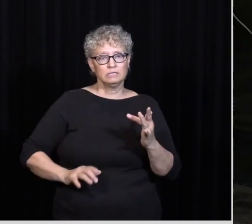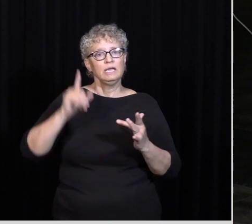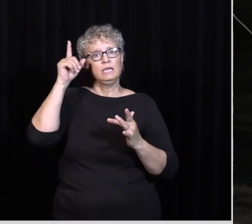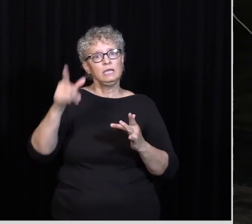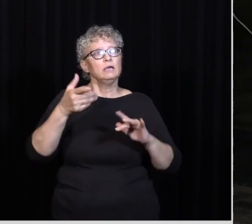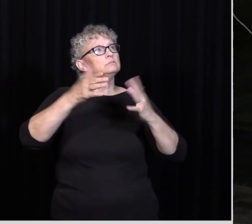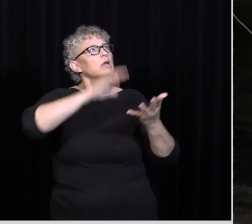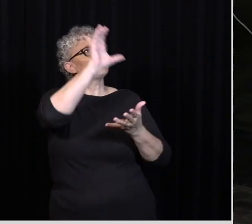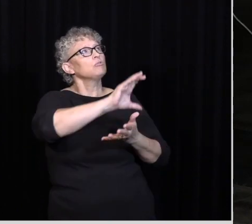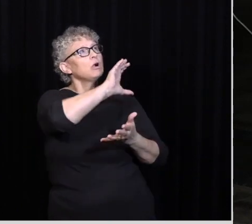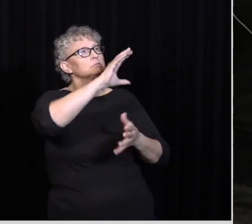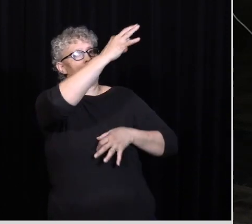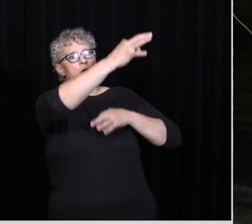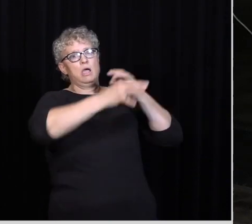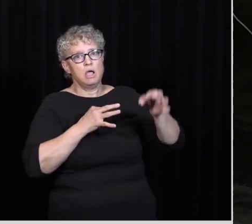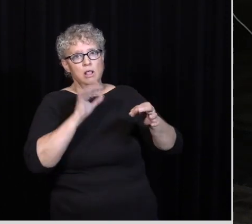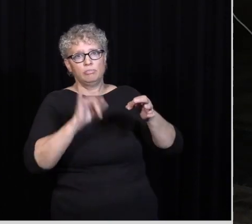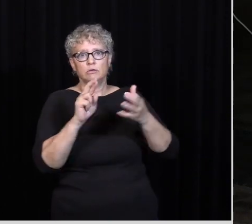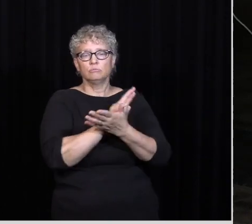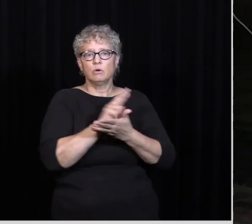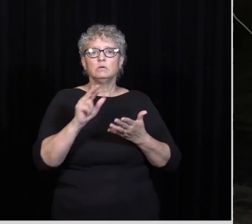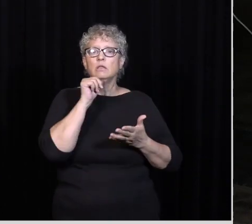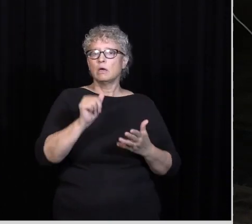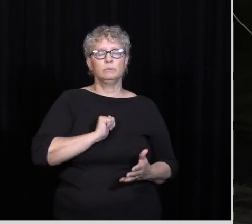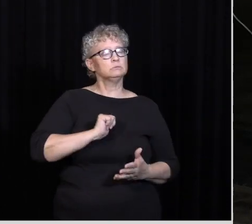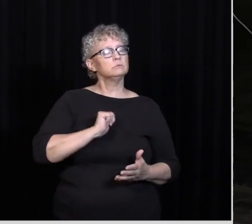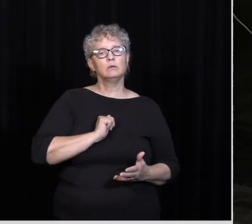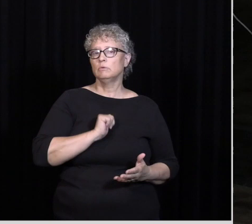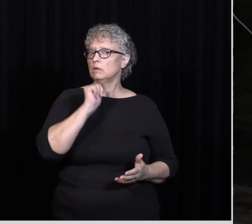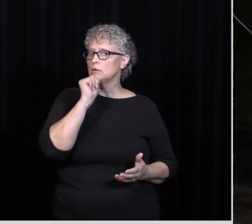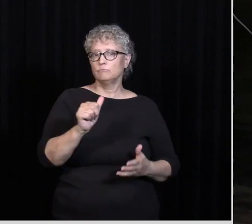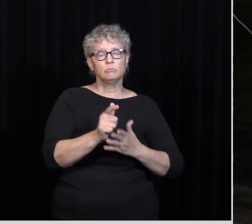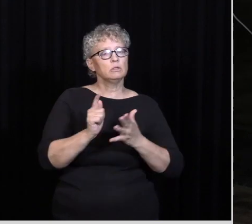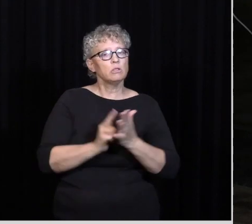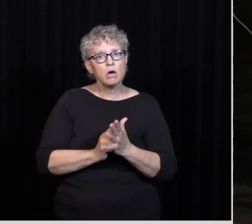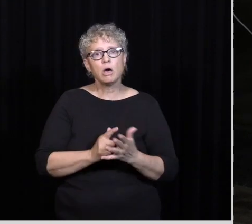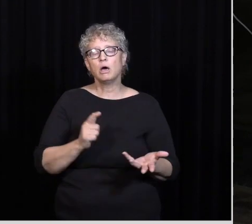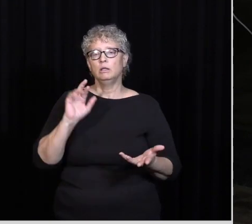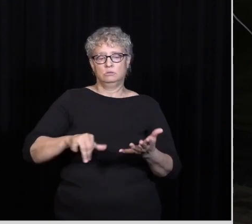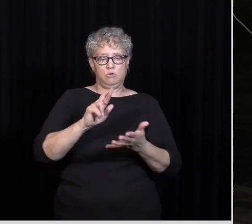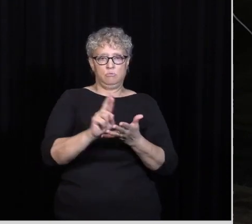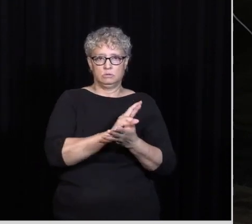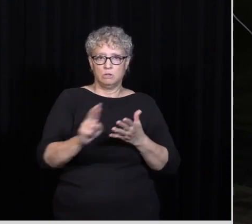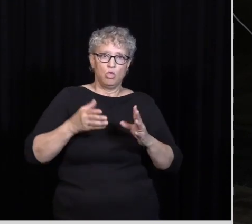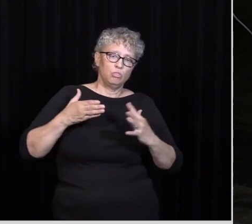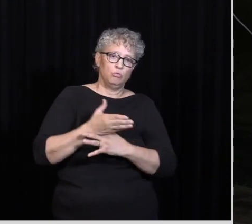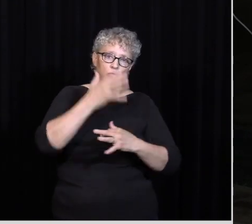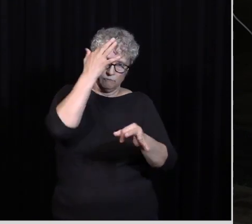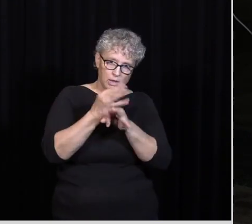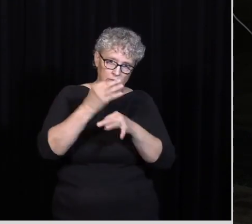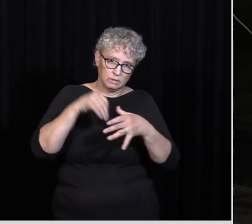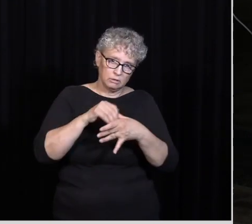This Is The Righteousness That Does Not Come From My Own Does Not Come From The Law But It's The Righteousness Through Faith In